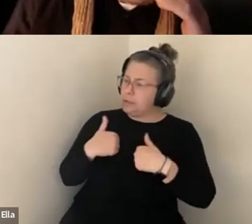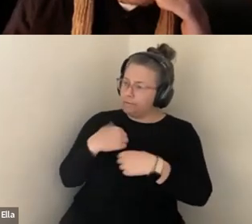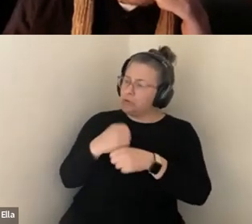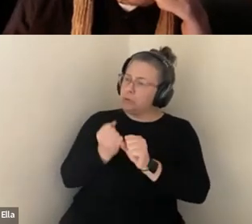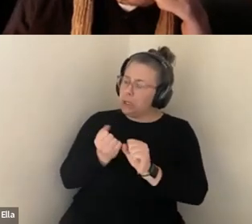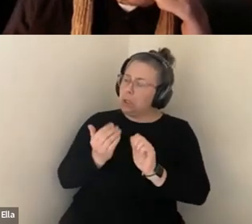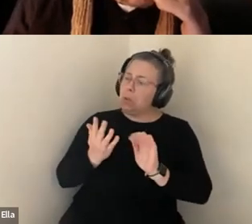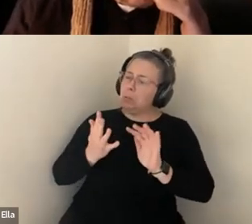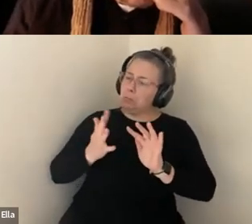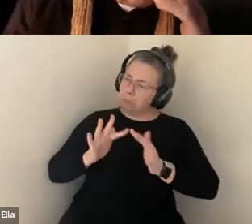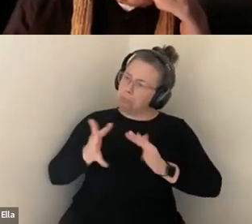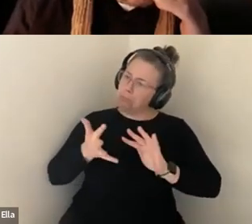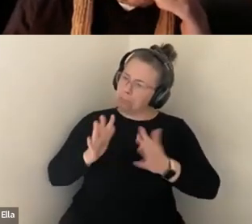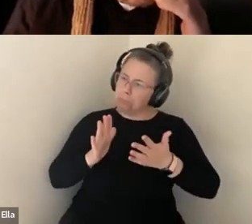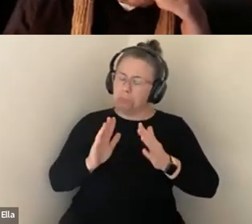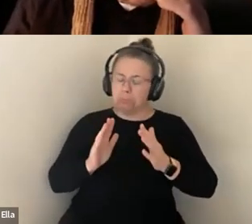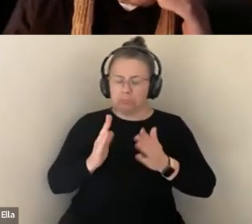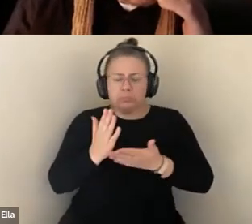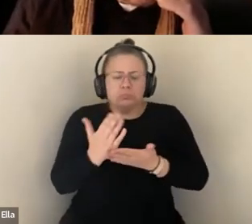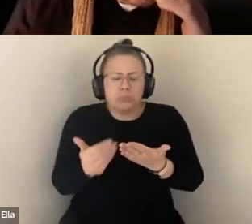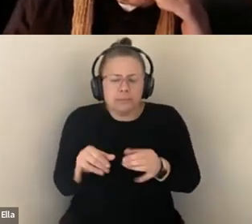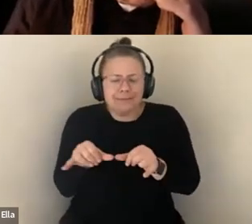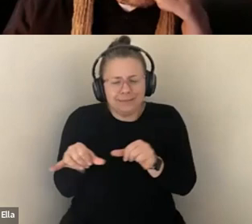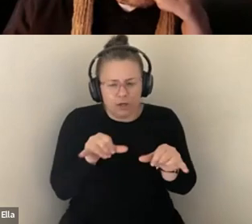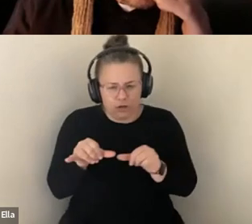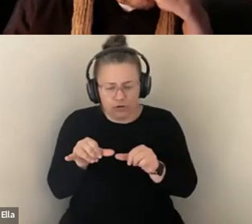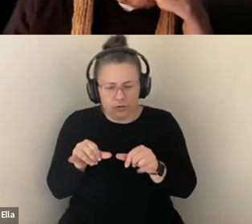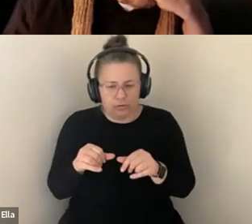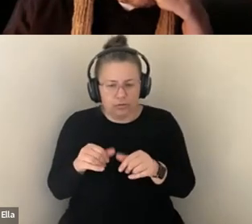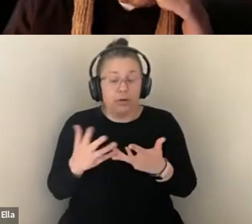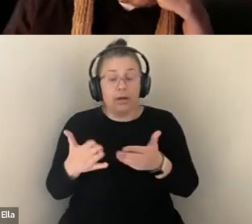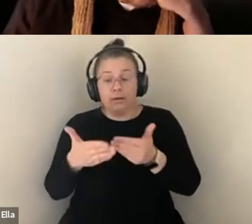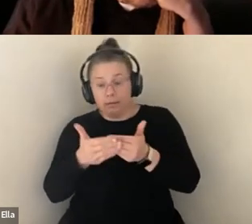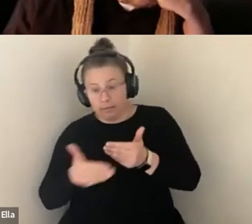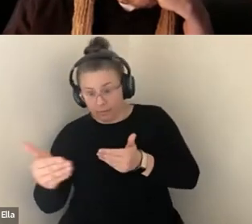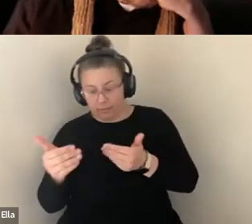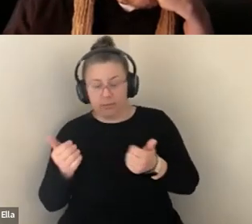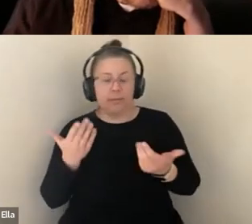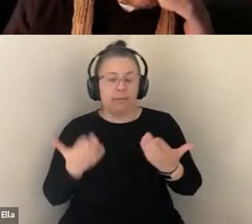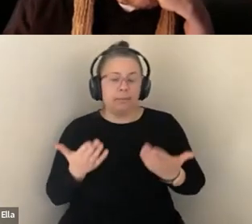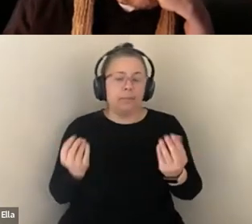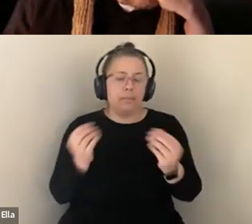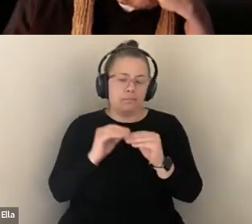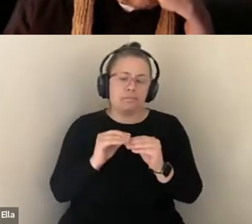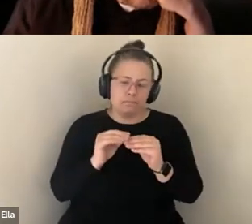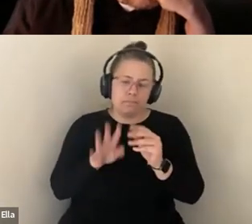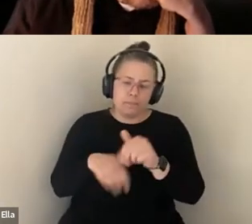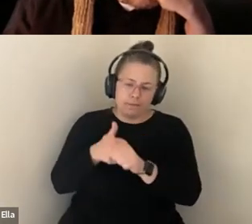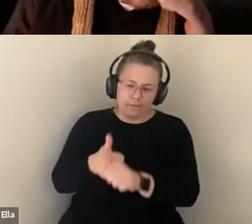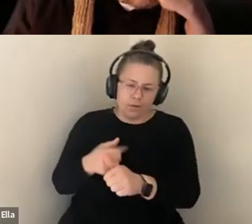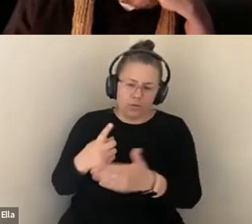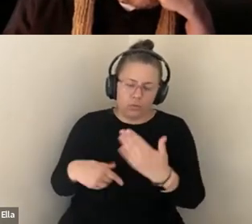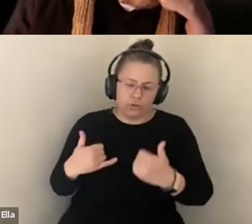LIKELY TO GAIN SOME TRACTION AND BE FEASIBLE IN THE CURRENT SPACE GIVEN THE HEAVY ROLE OF COMMERCIAL